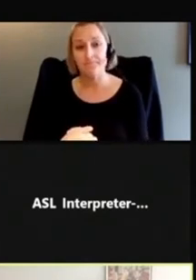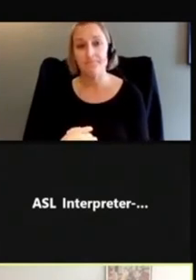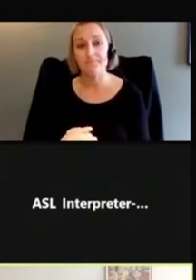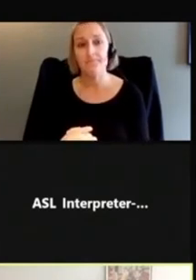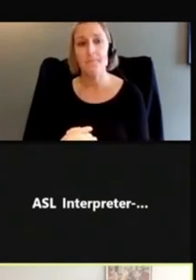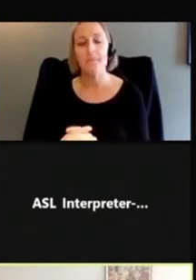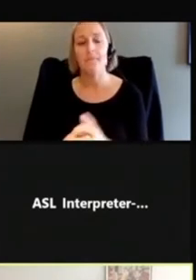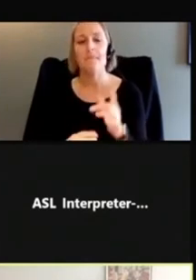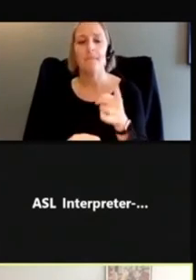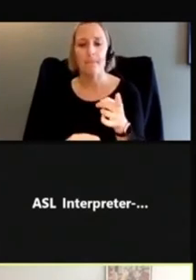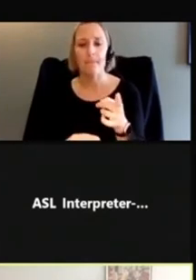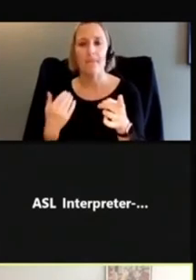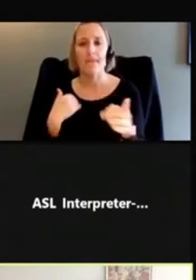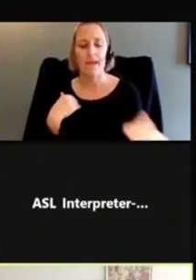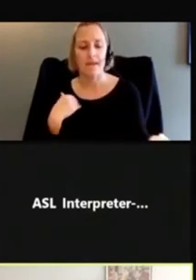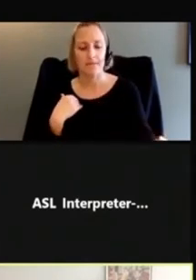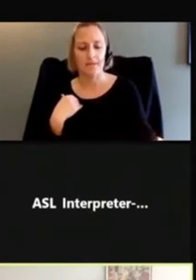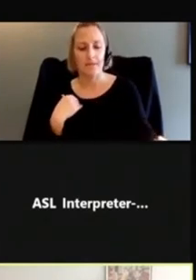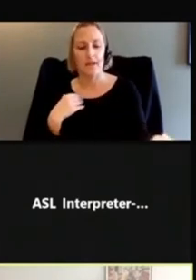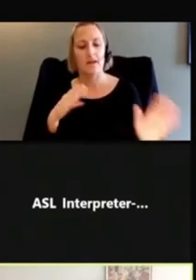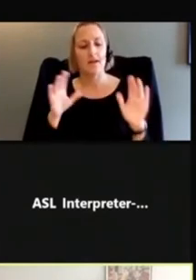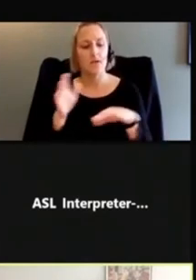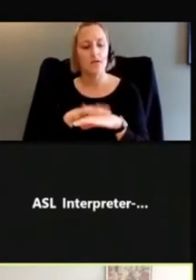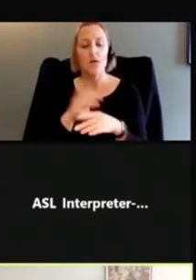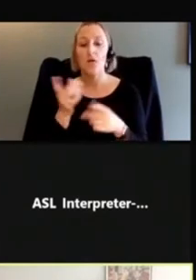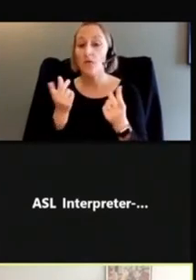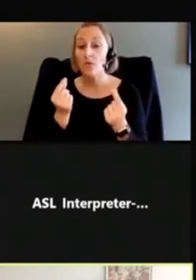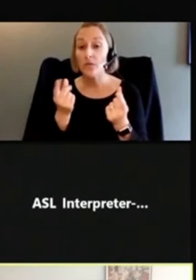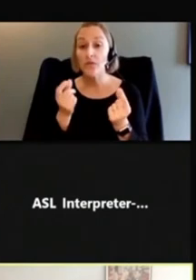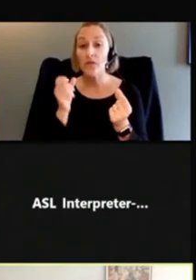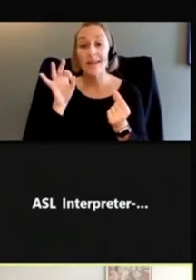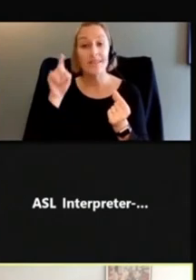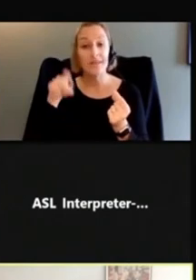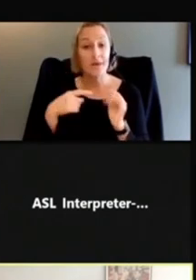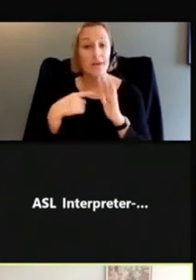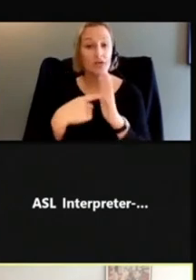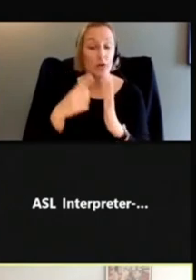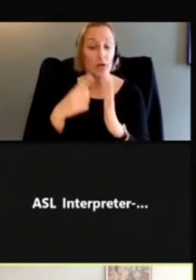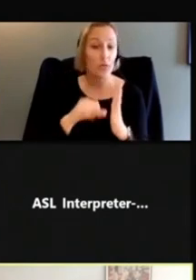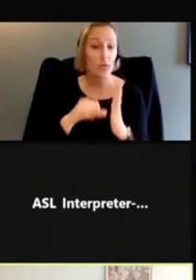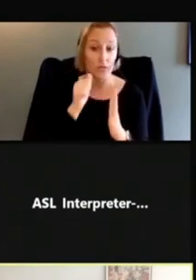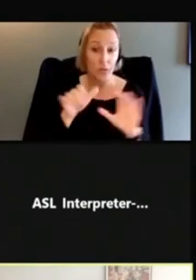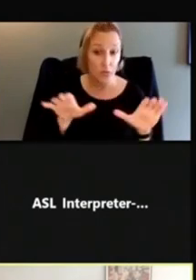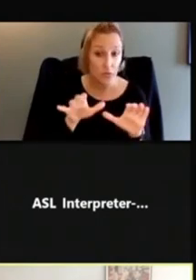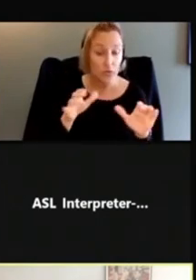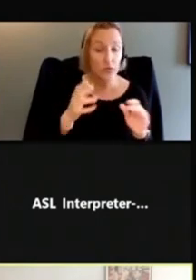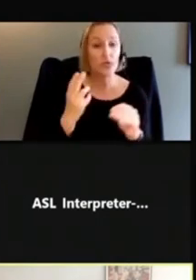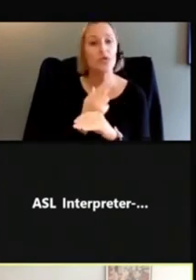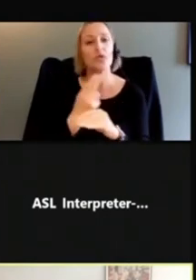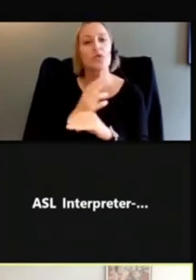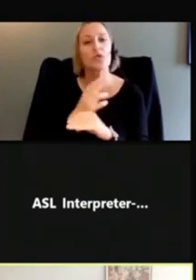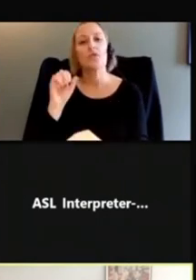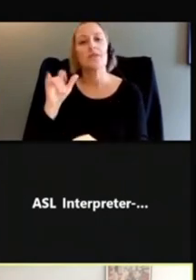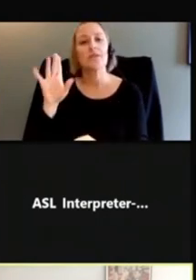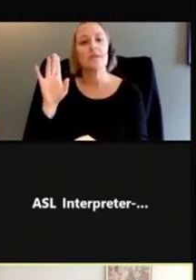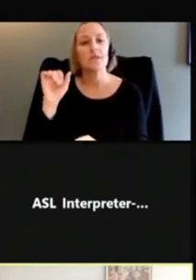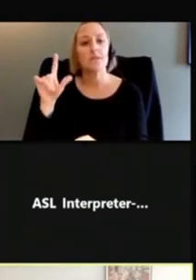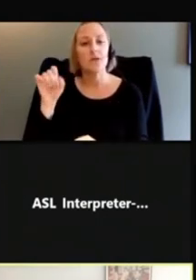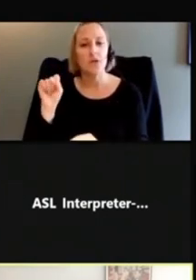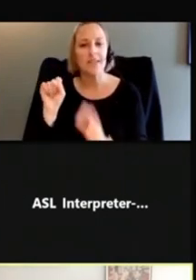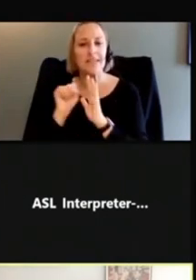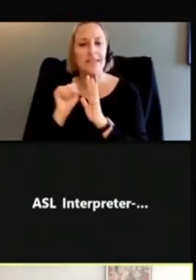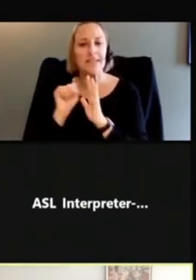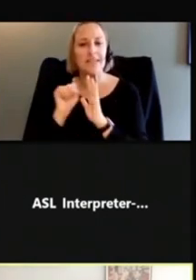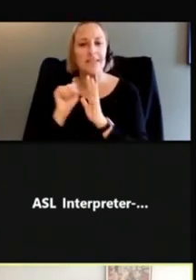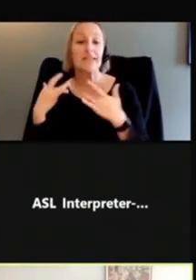And here we have focus on what to do, but if you have to show what not to do, use symbols. So usually